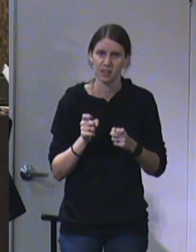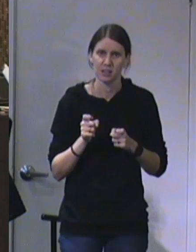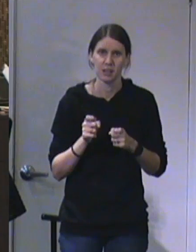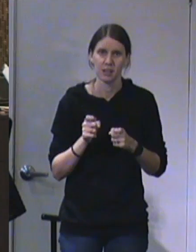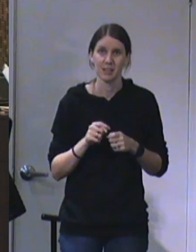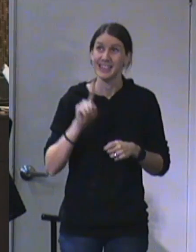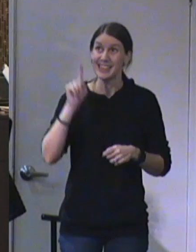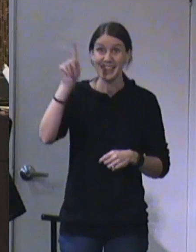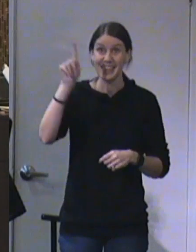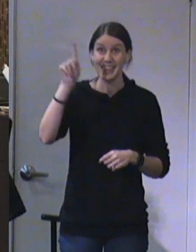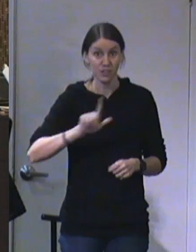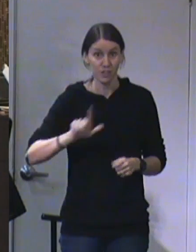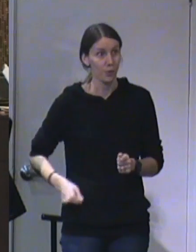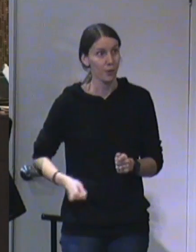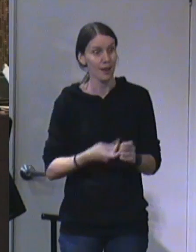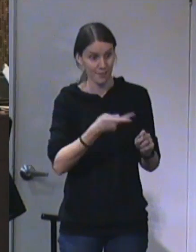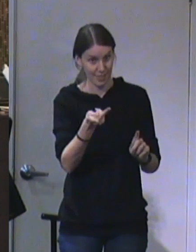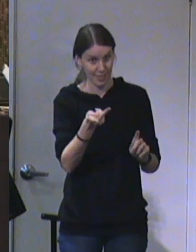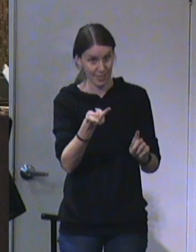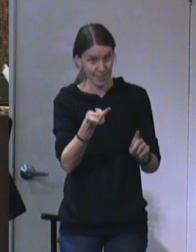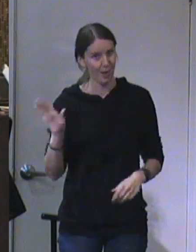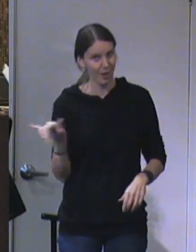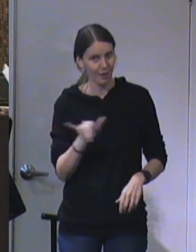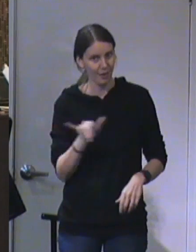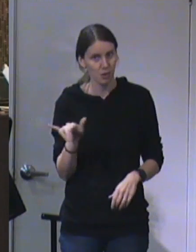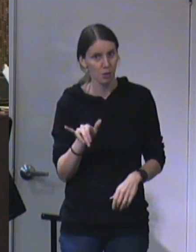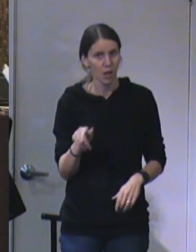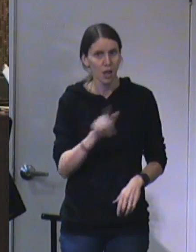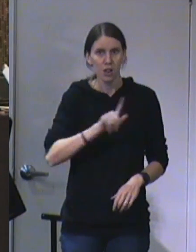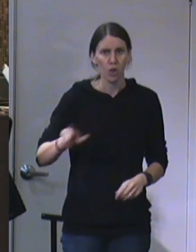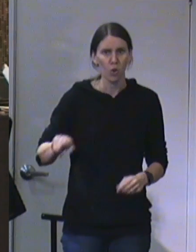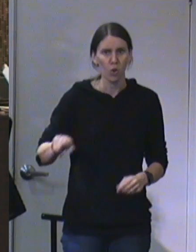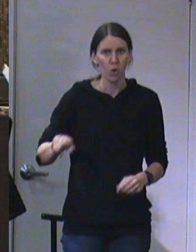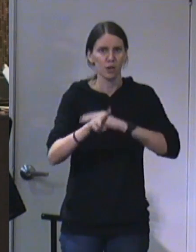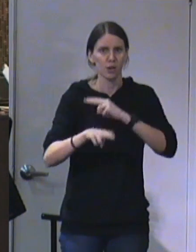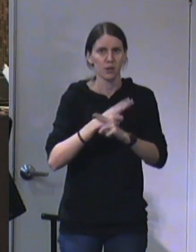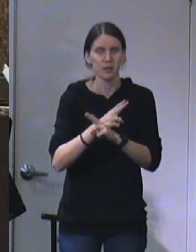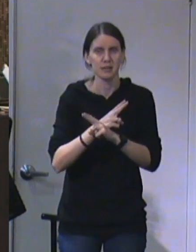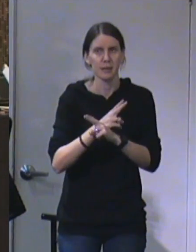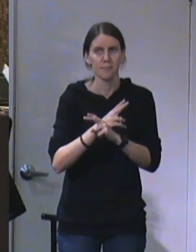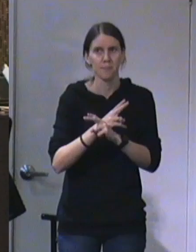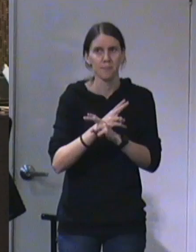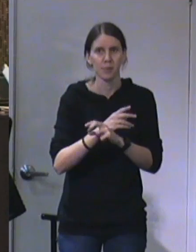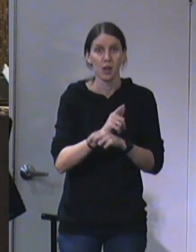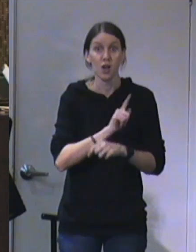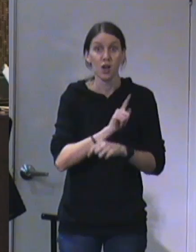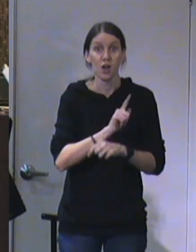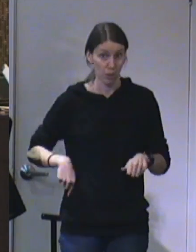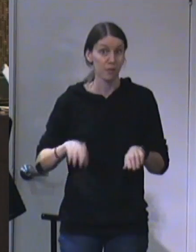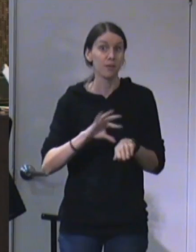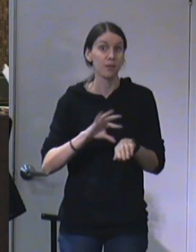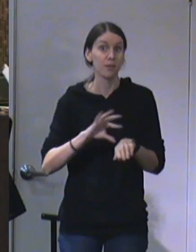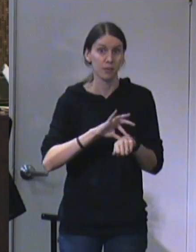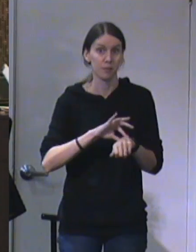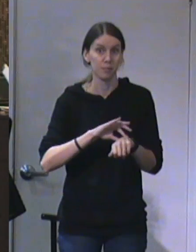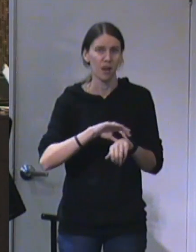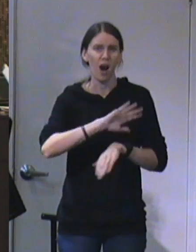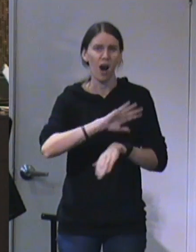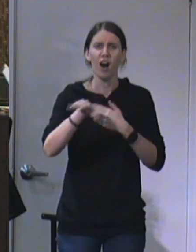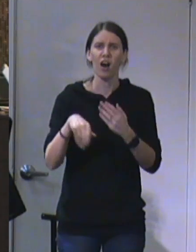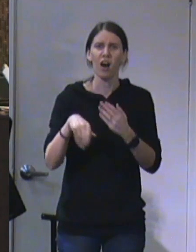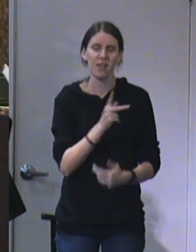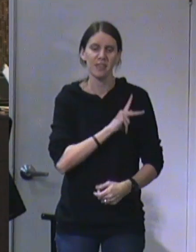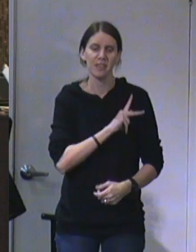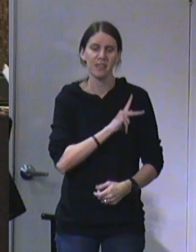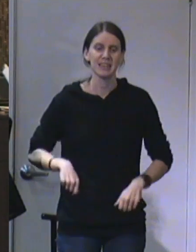the Lord of all of them. He is the Lord of the universe. He is the Lord even of the earth, all the kingdoms